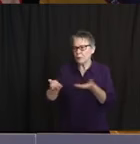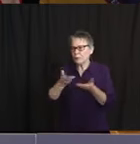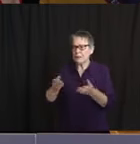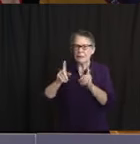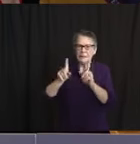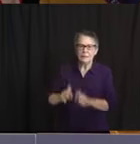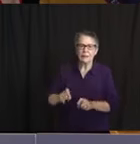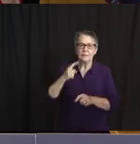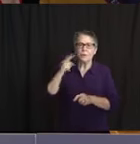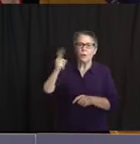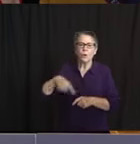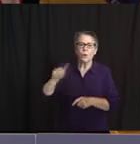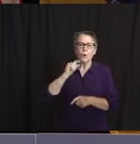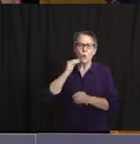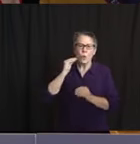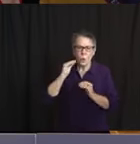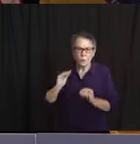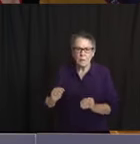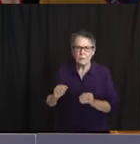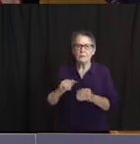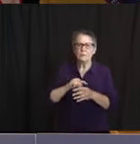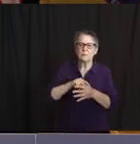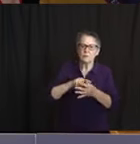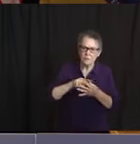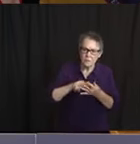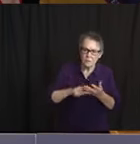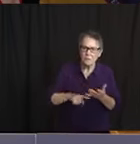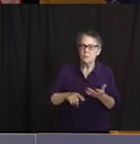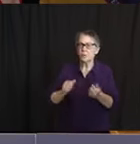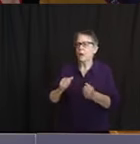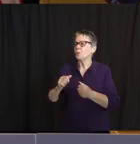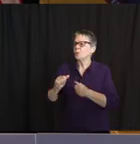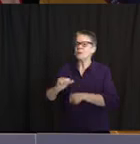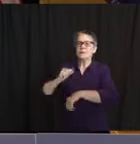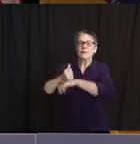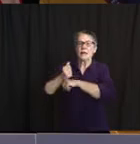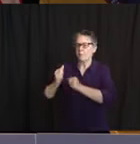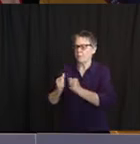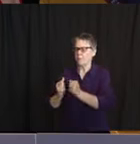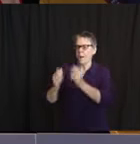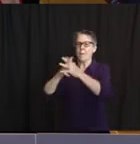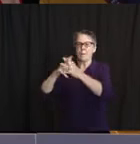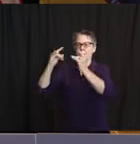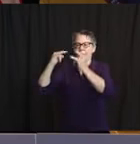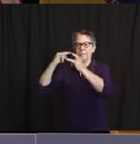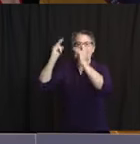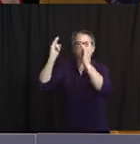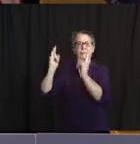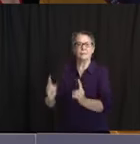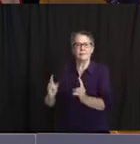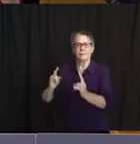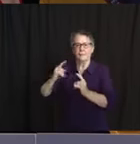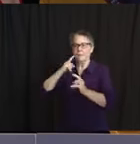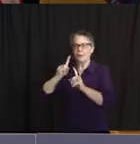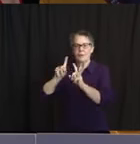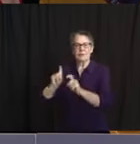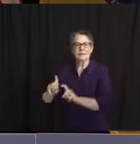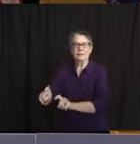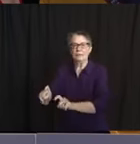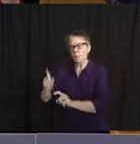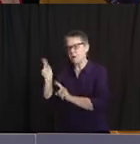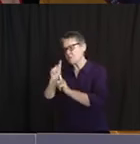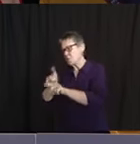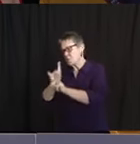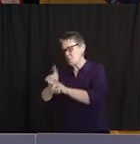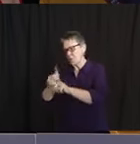sites to these underserved areas in our densely populated cities. As I said yesterday, there are